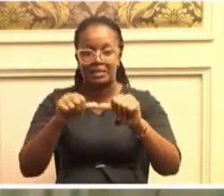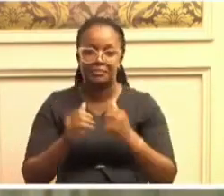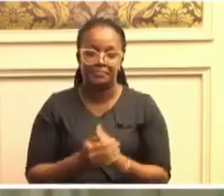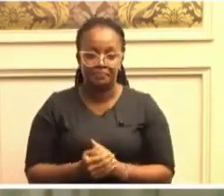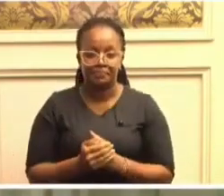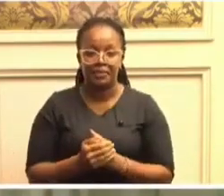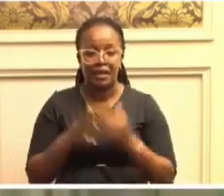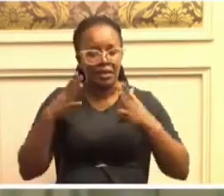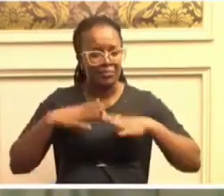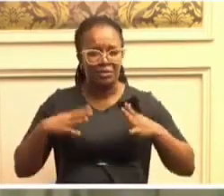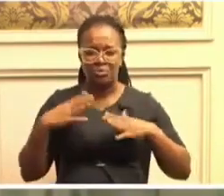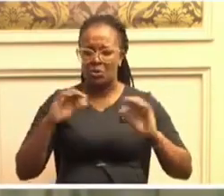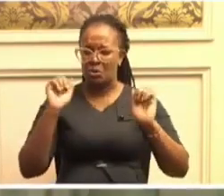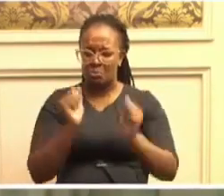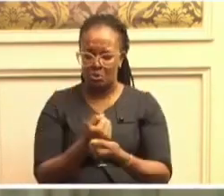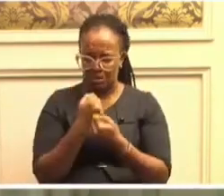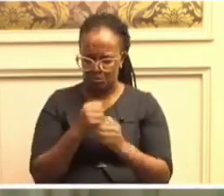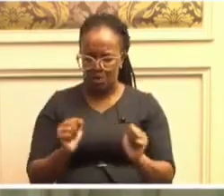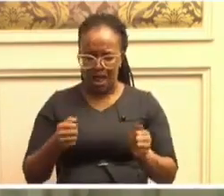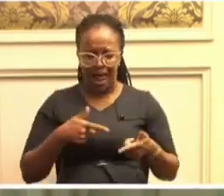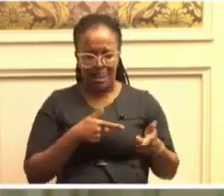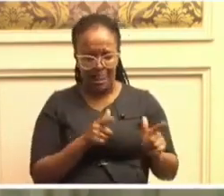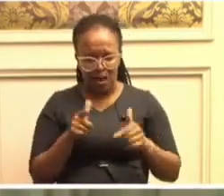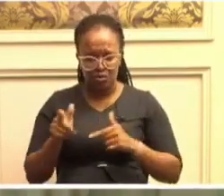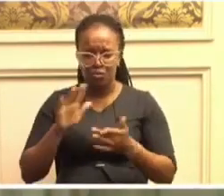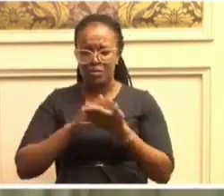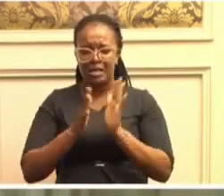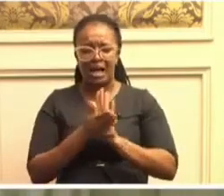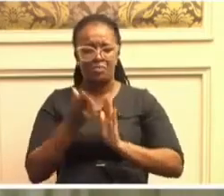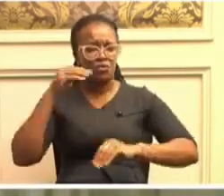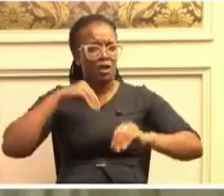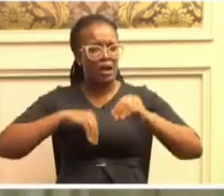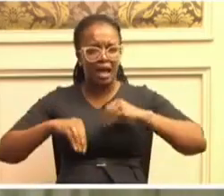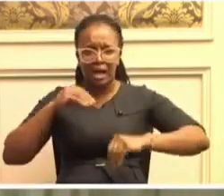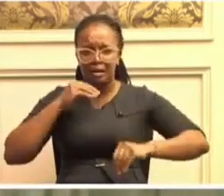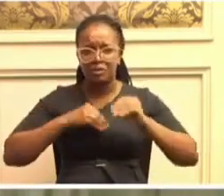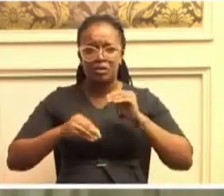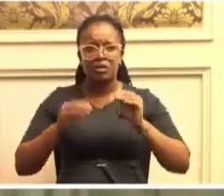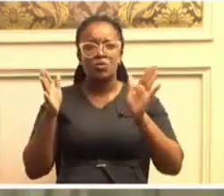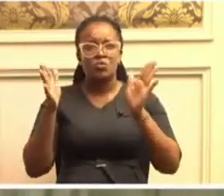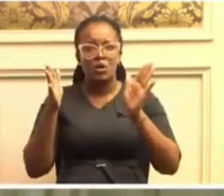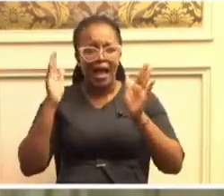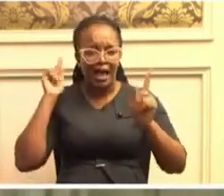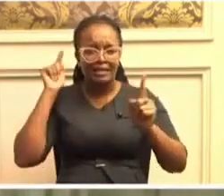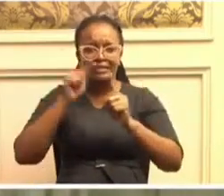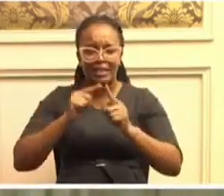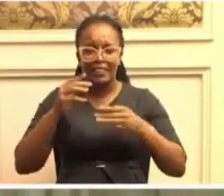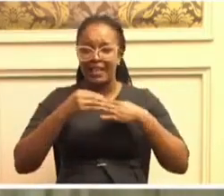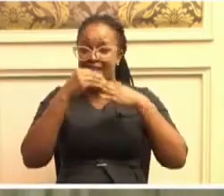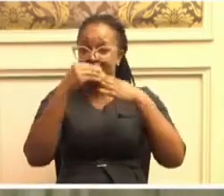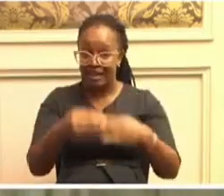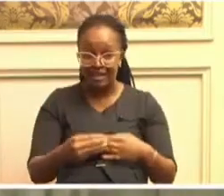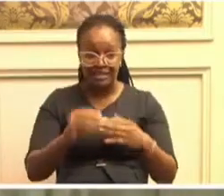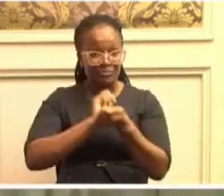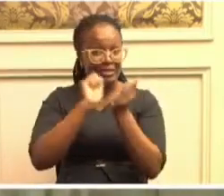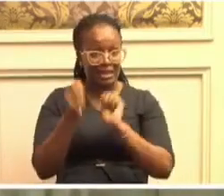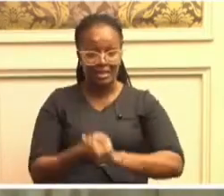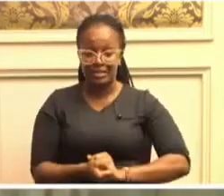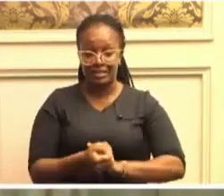People cannot be allowed to be corrupt in so far as regime changes are concerned. It's as simple as that.